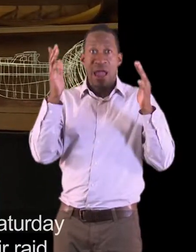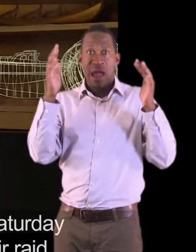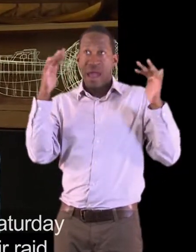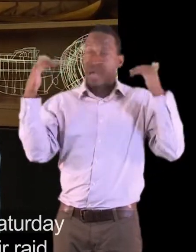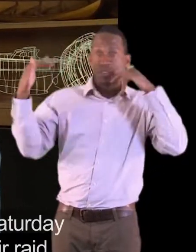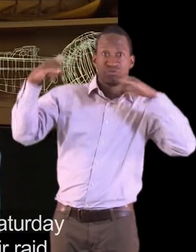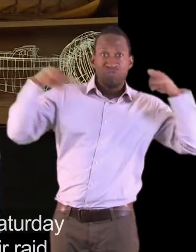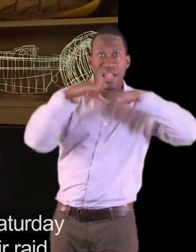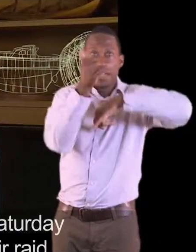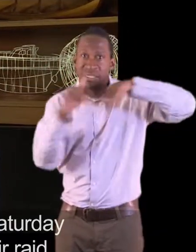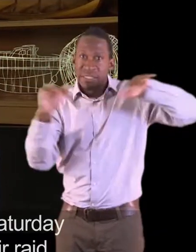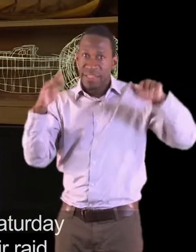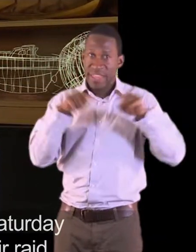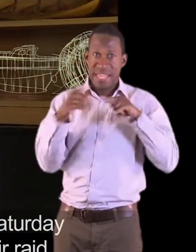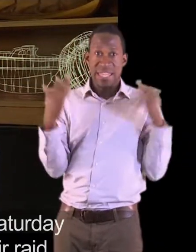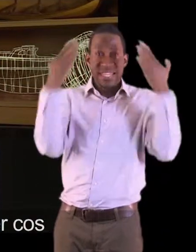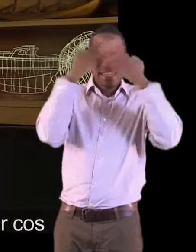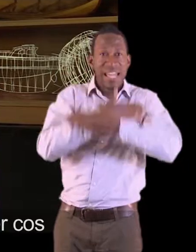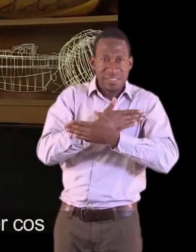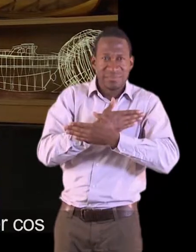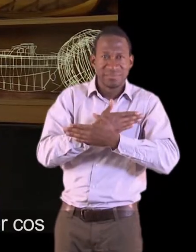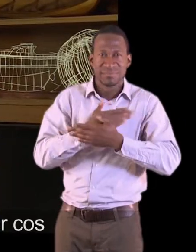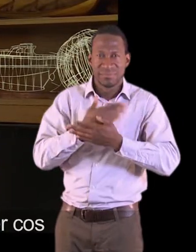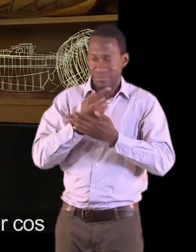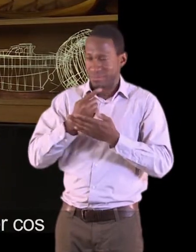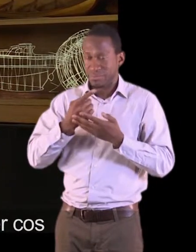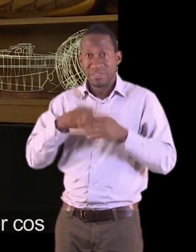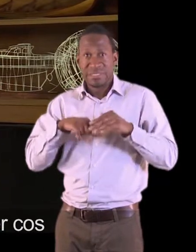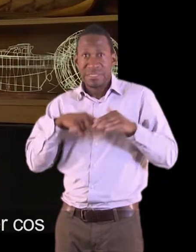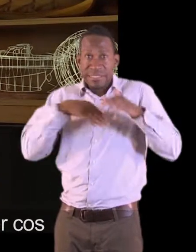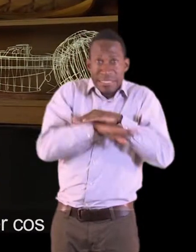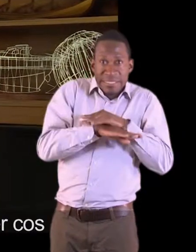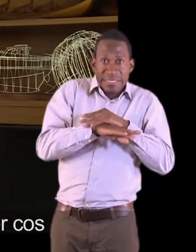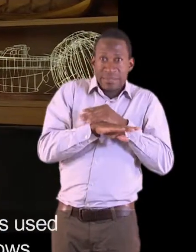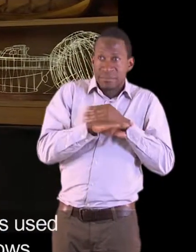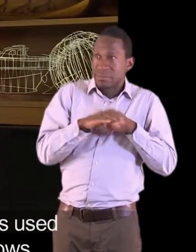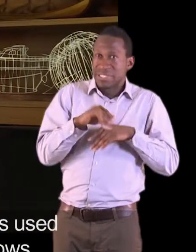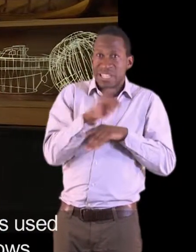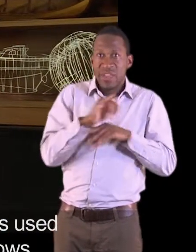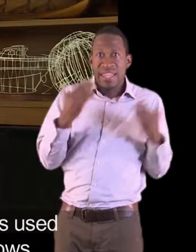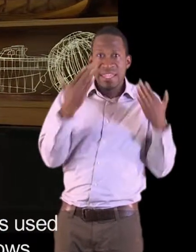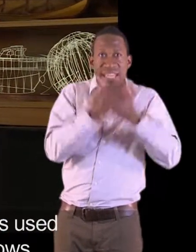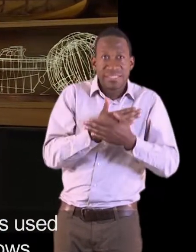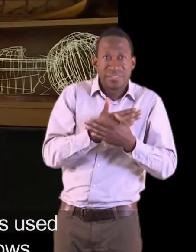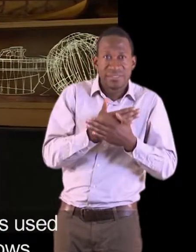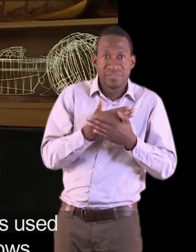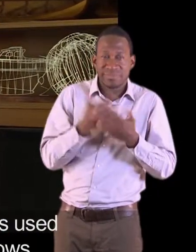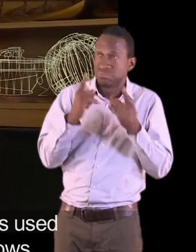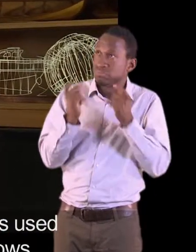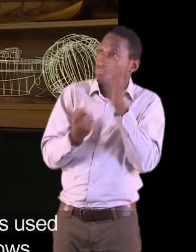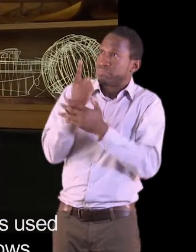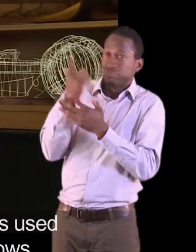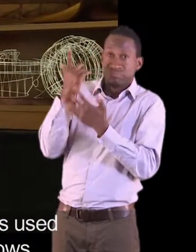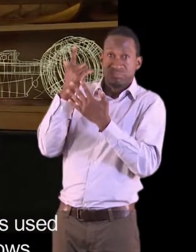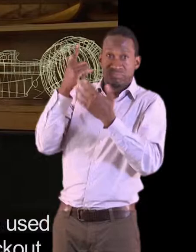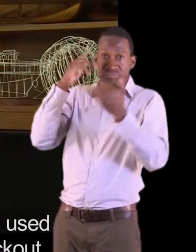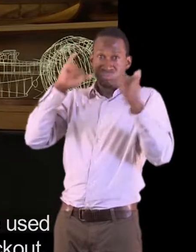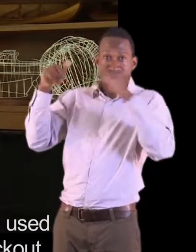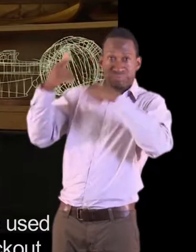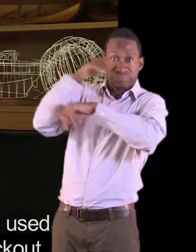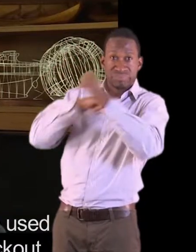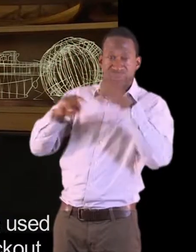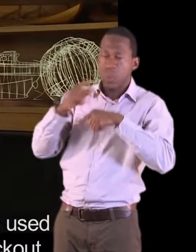we could remember because when possible we always used to look out of the windows.